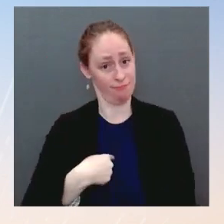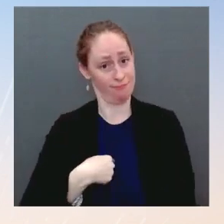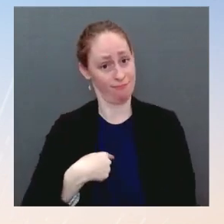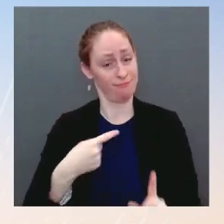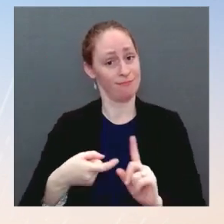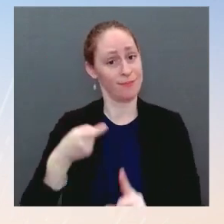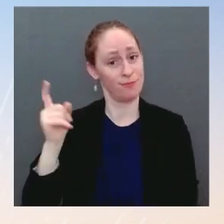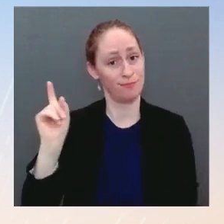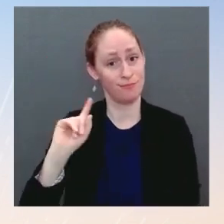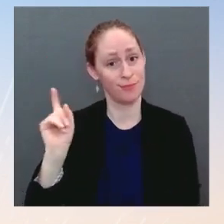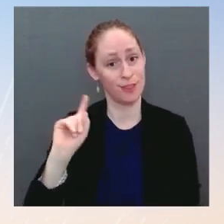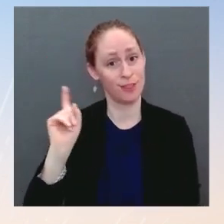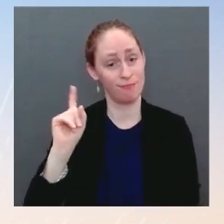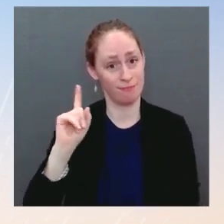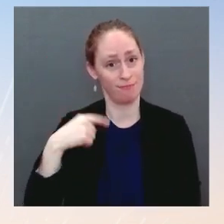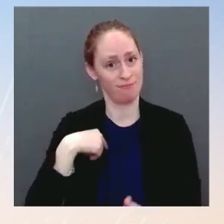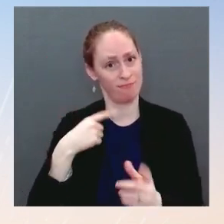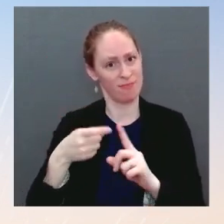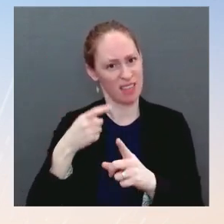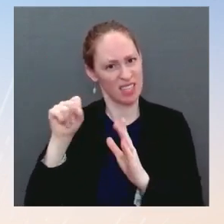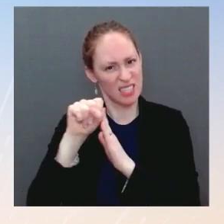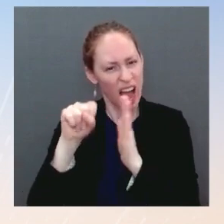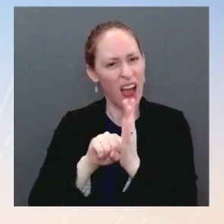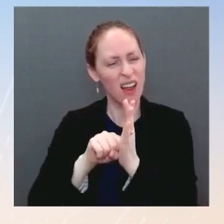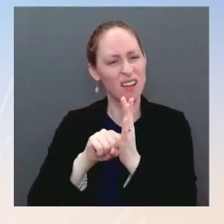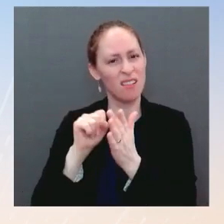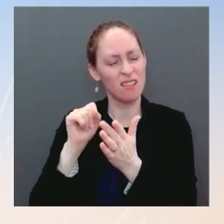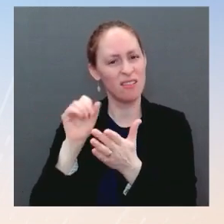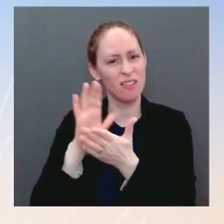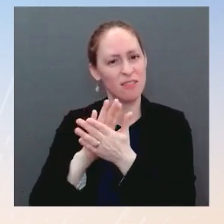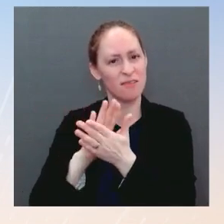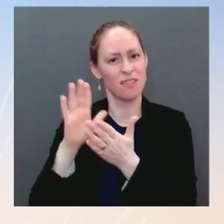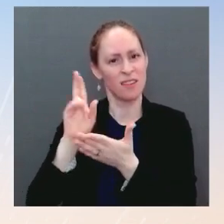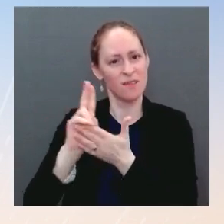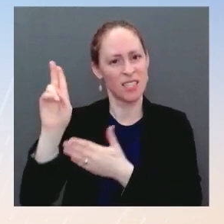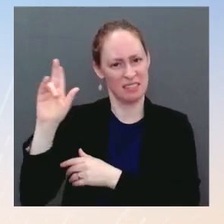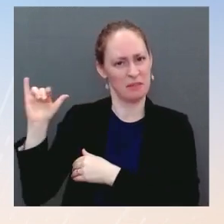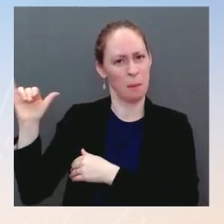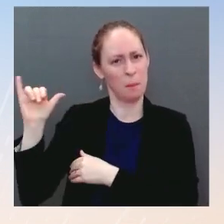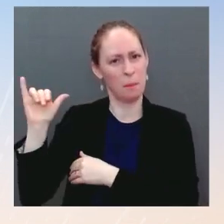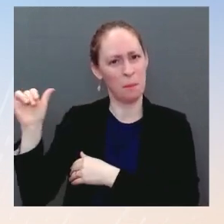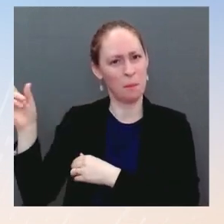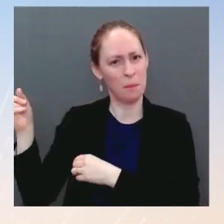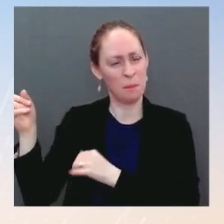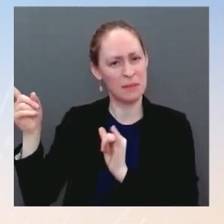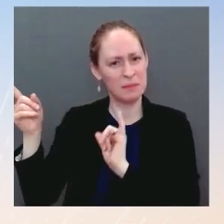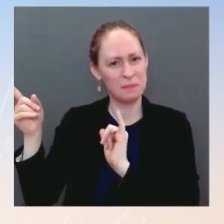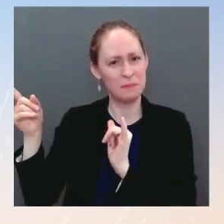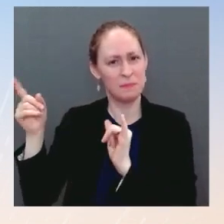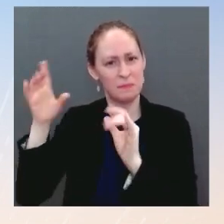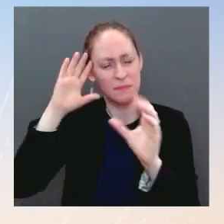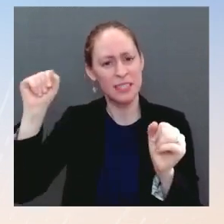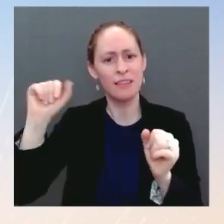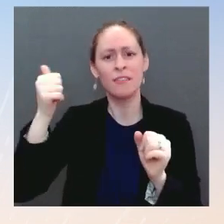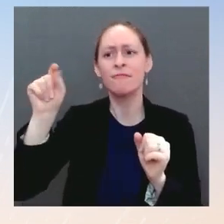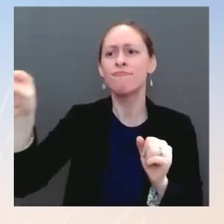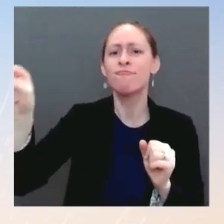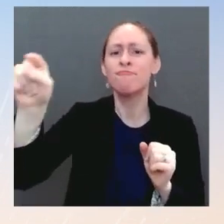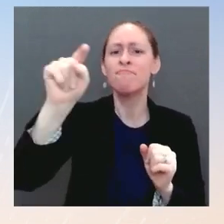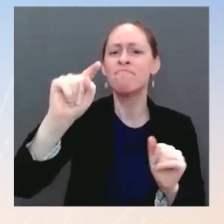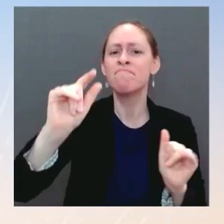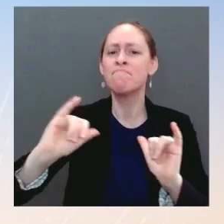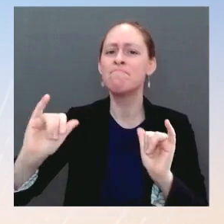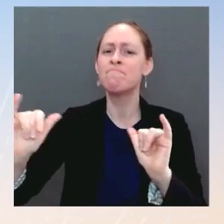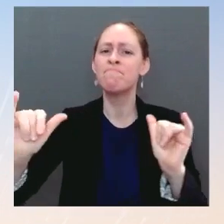nominated judges from a range of backgrounds. I was trying to give you a sense of how qualified and the extensive